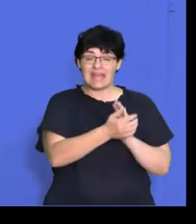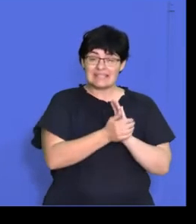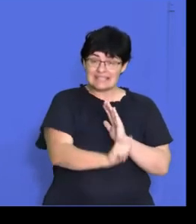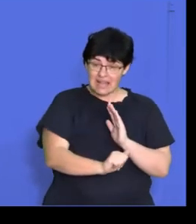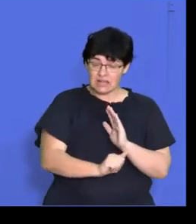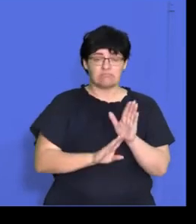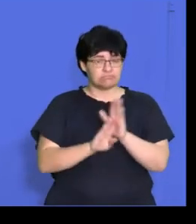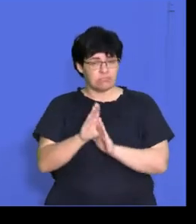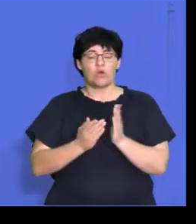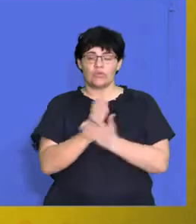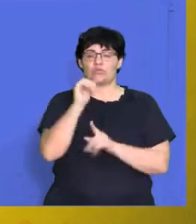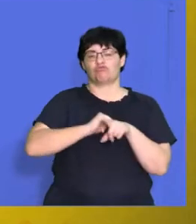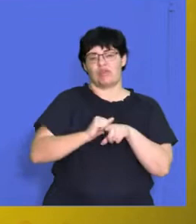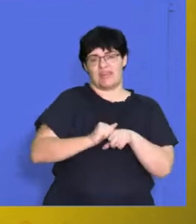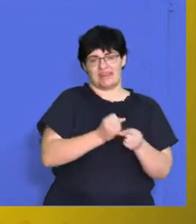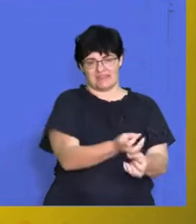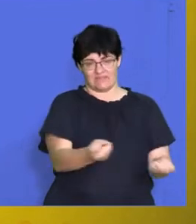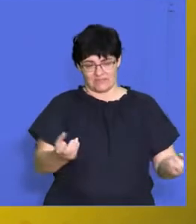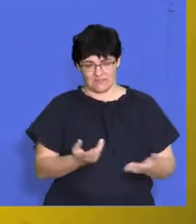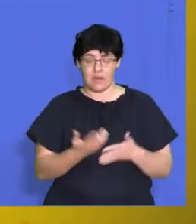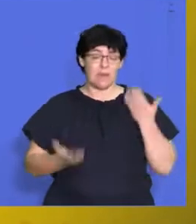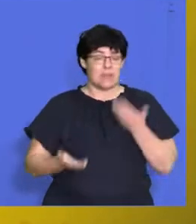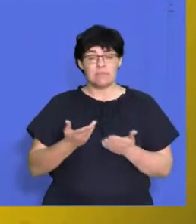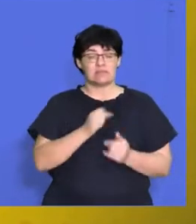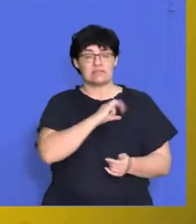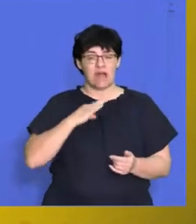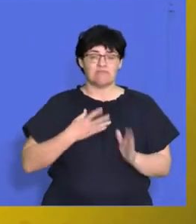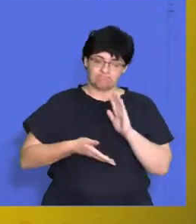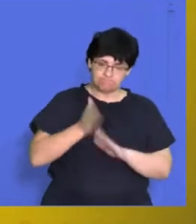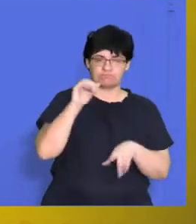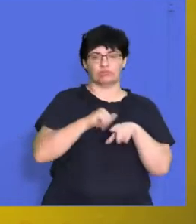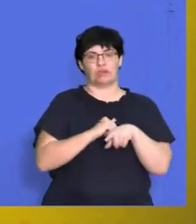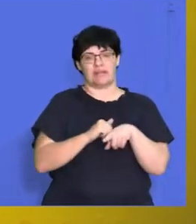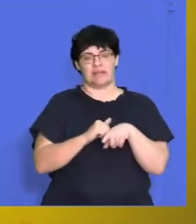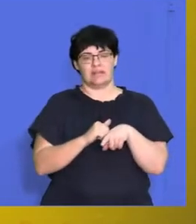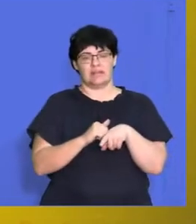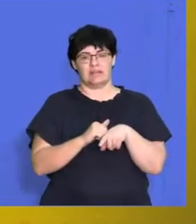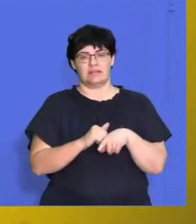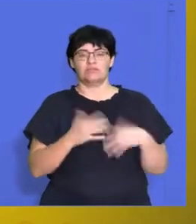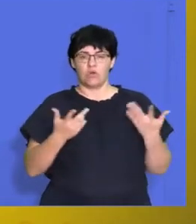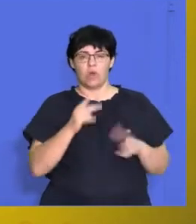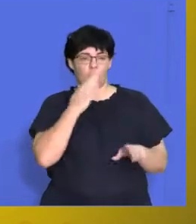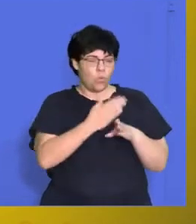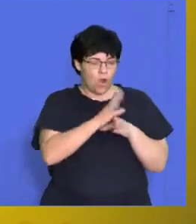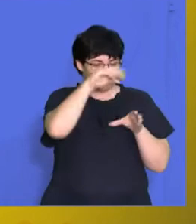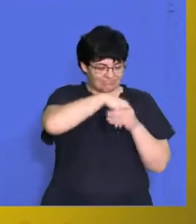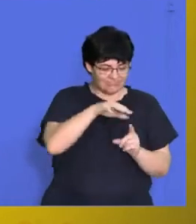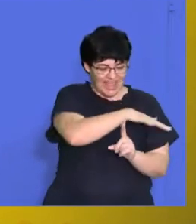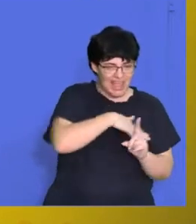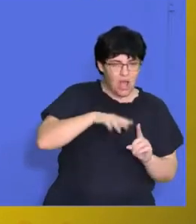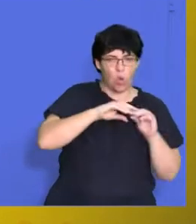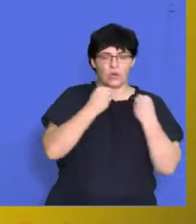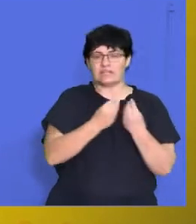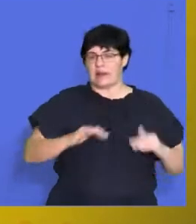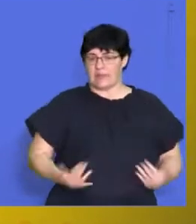training. So the new employee might go on training on how to function in the organization,